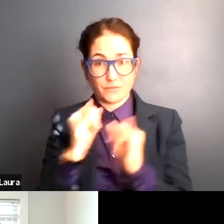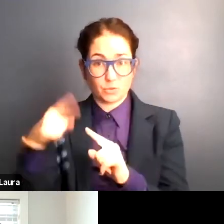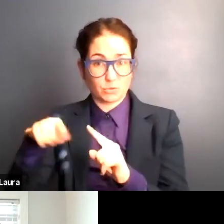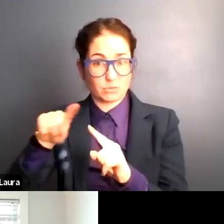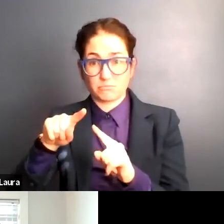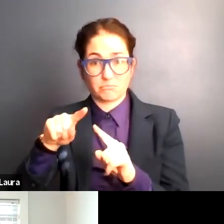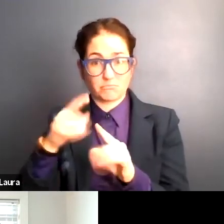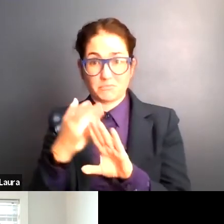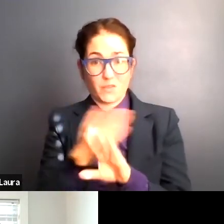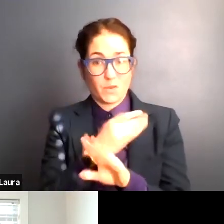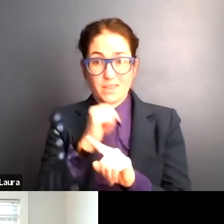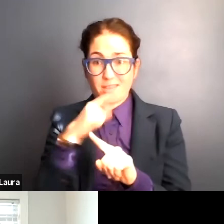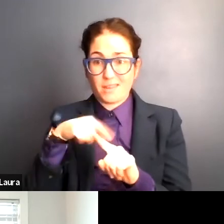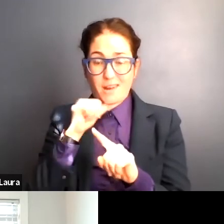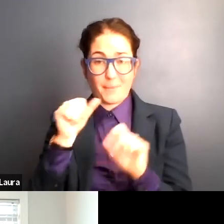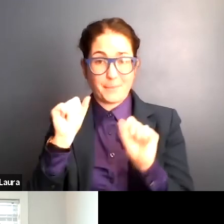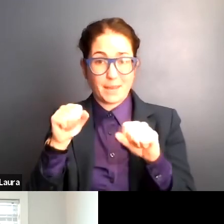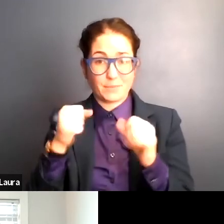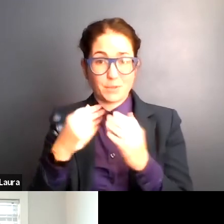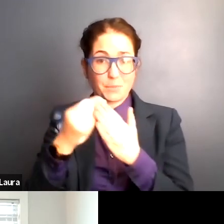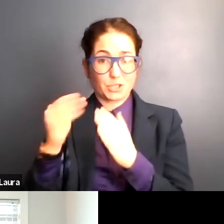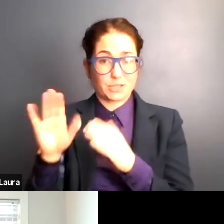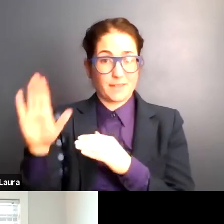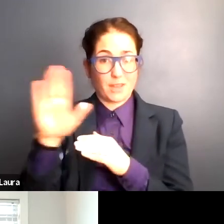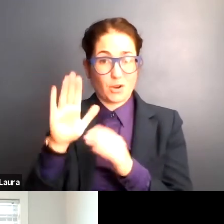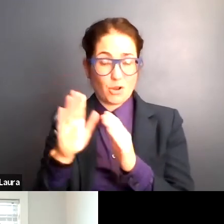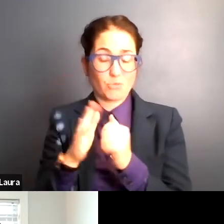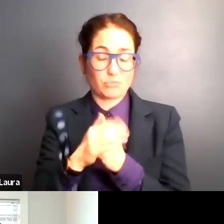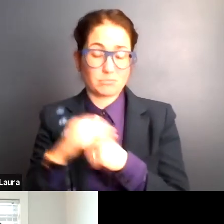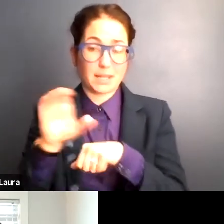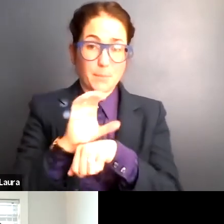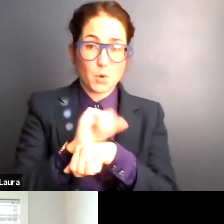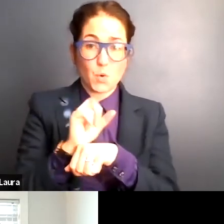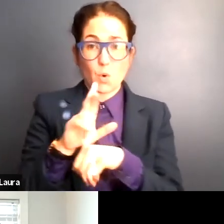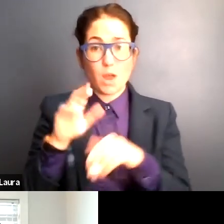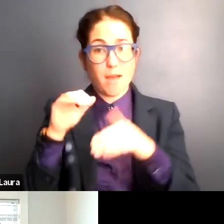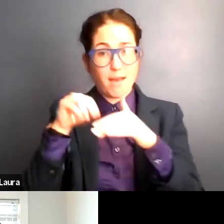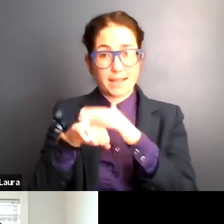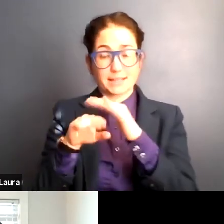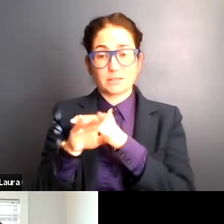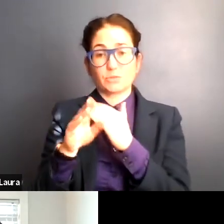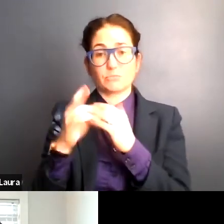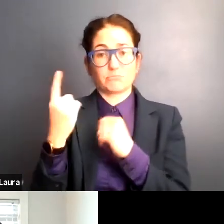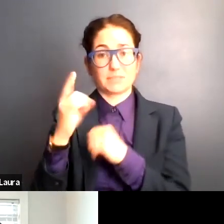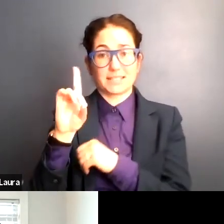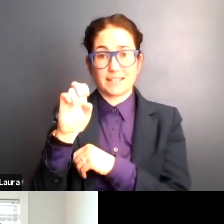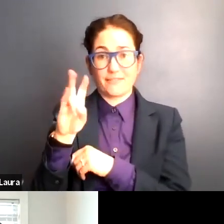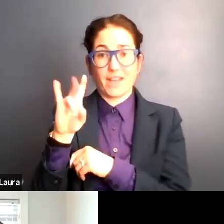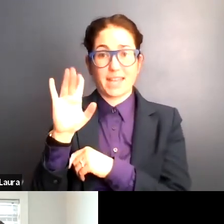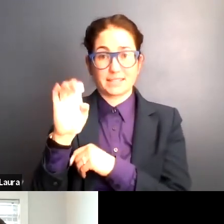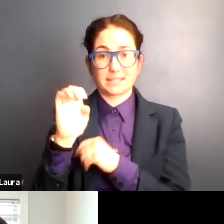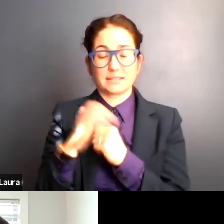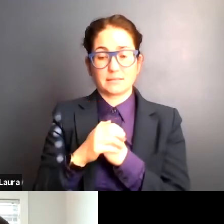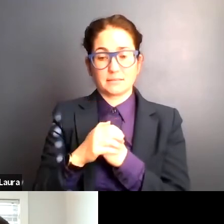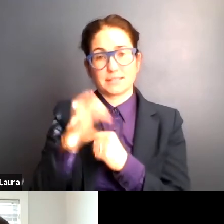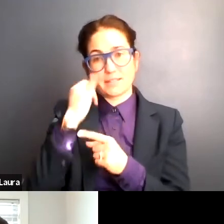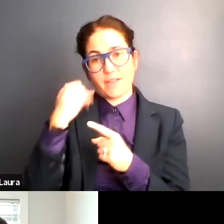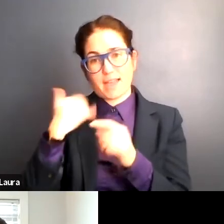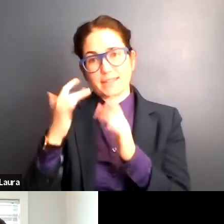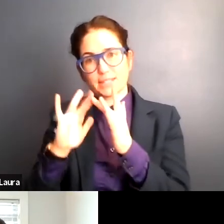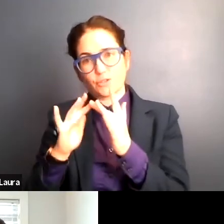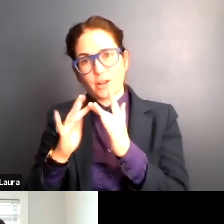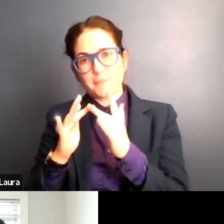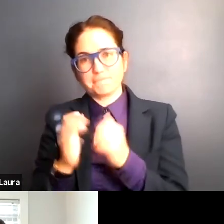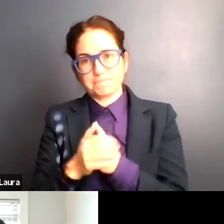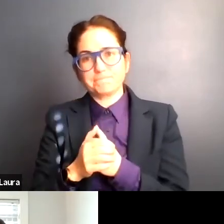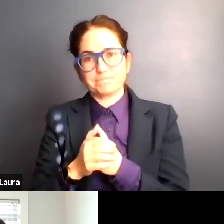have been able to, um, purchase their own or get access to a device if they did have the internet. So